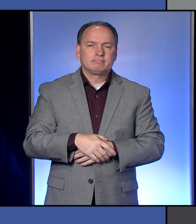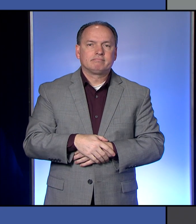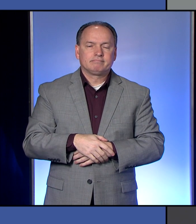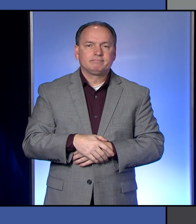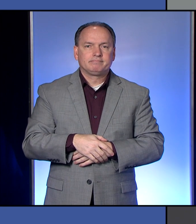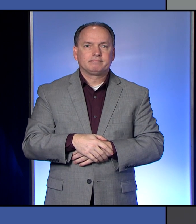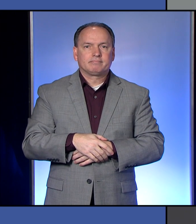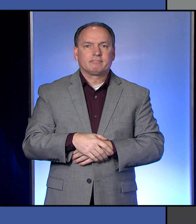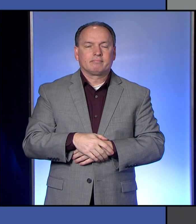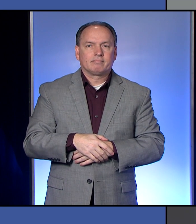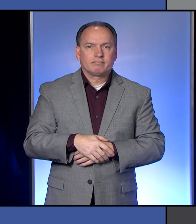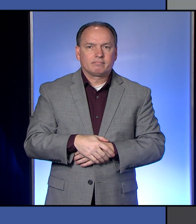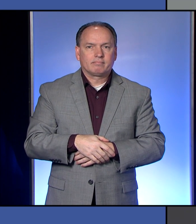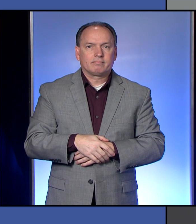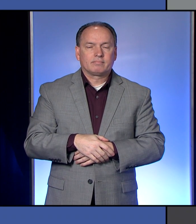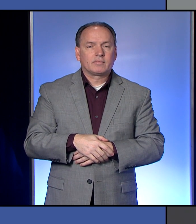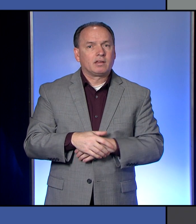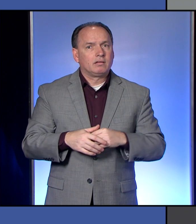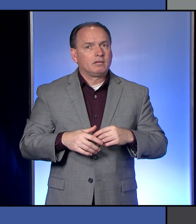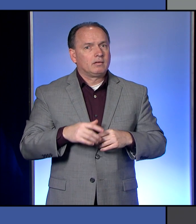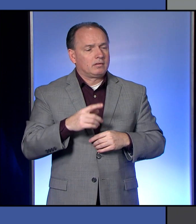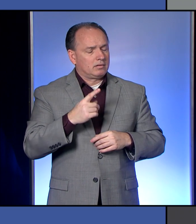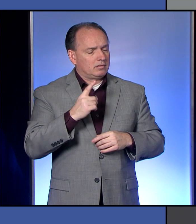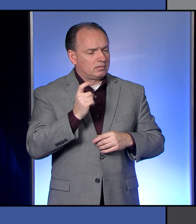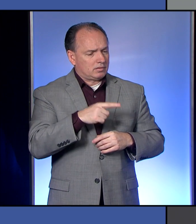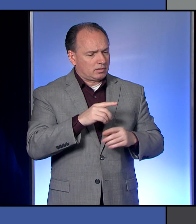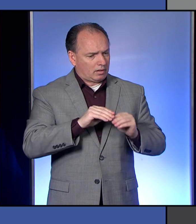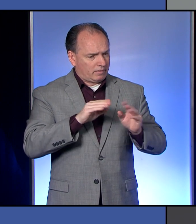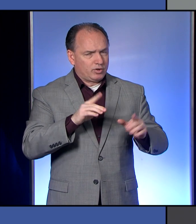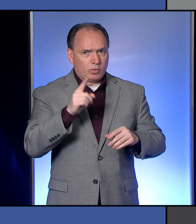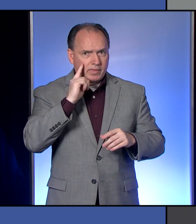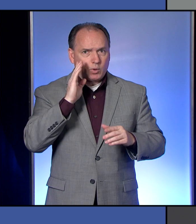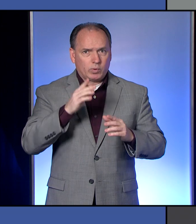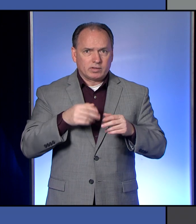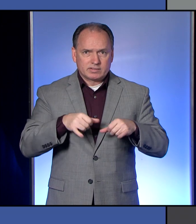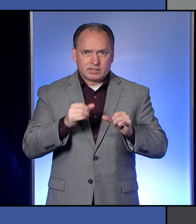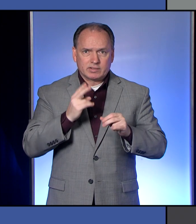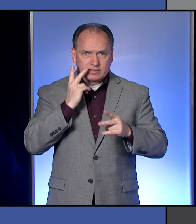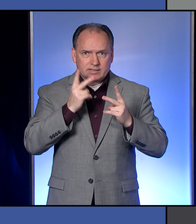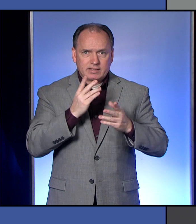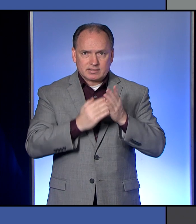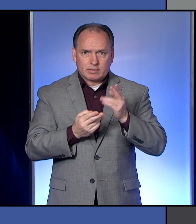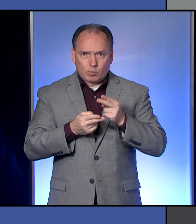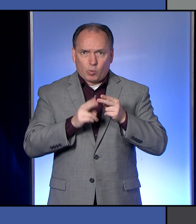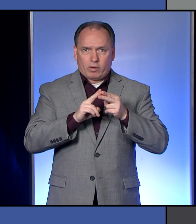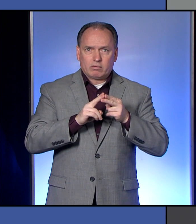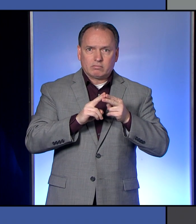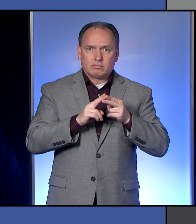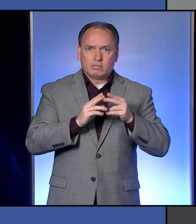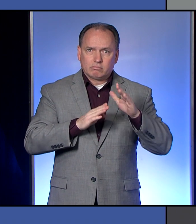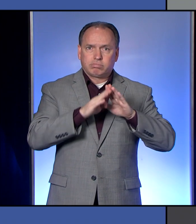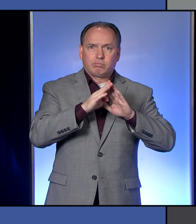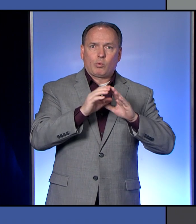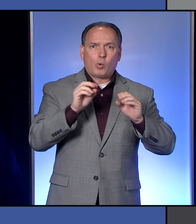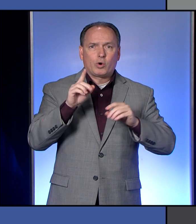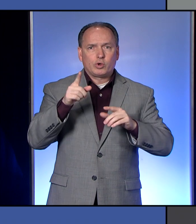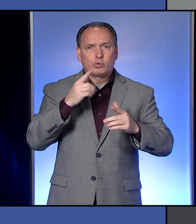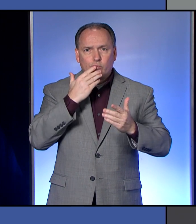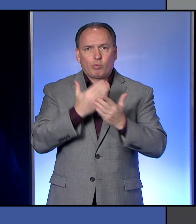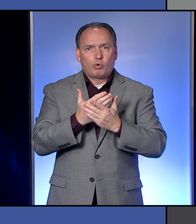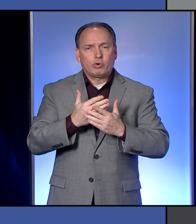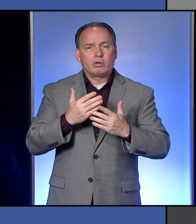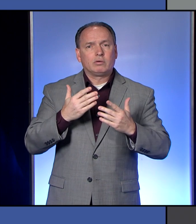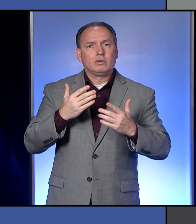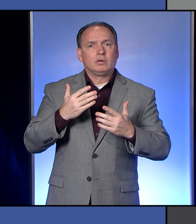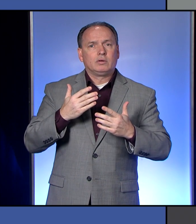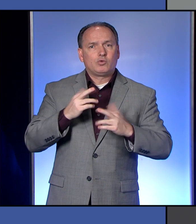Gotcha. So just to clarify there, you think we will see a little bit of a spike in cases, but you think you're well equipped to take care of it? I